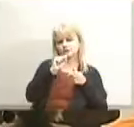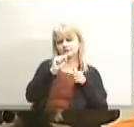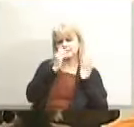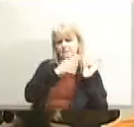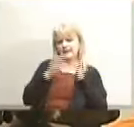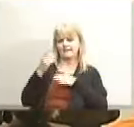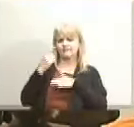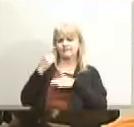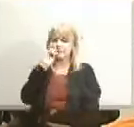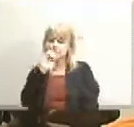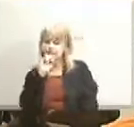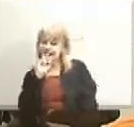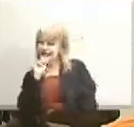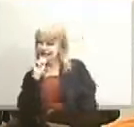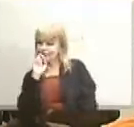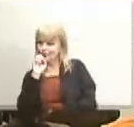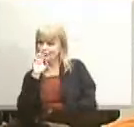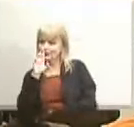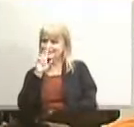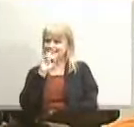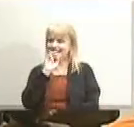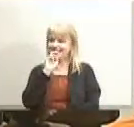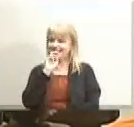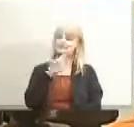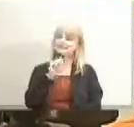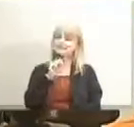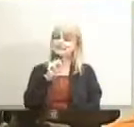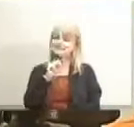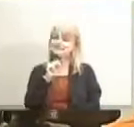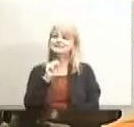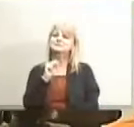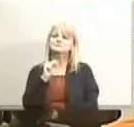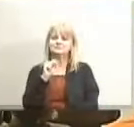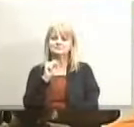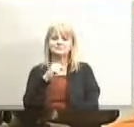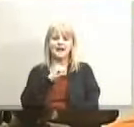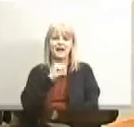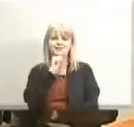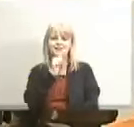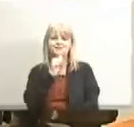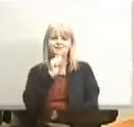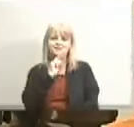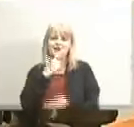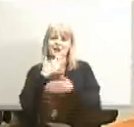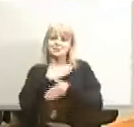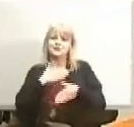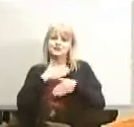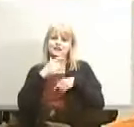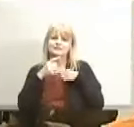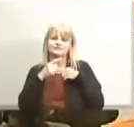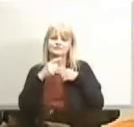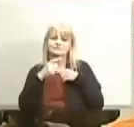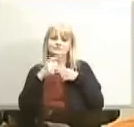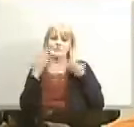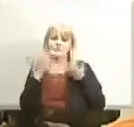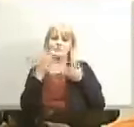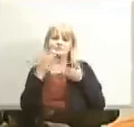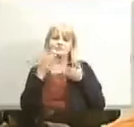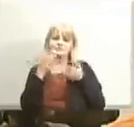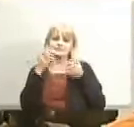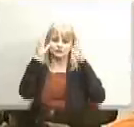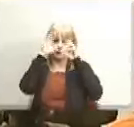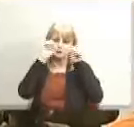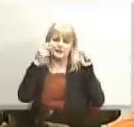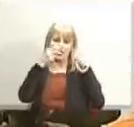for minor daniels and i'm not sure that we've seen that i appreciate what dr hargan shared with us tonight but it would also be